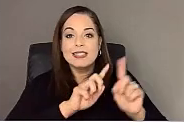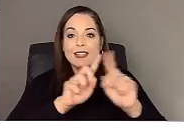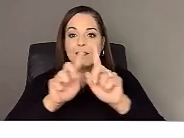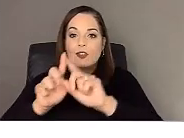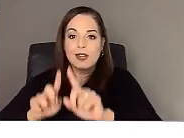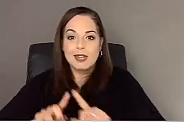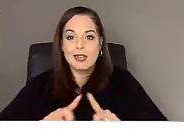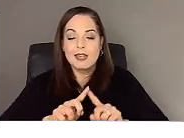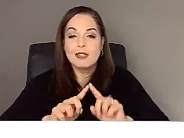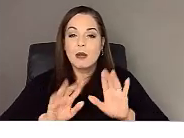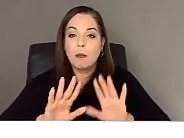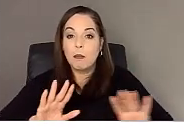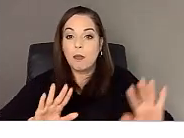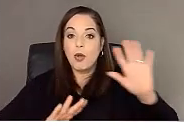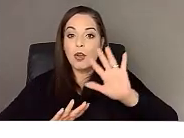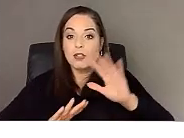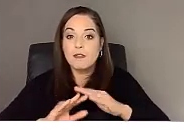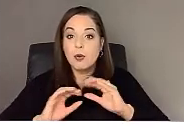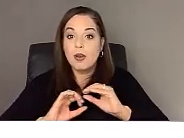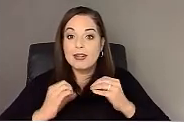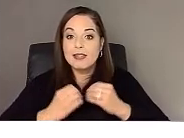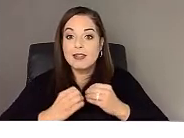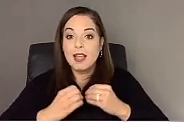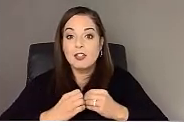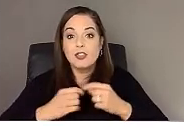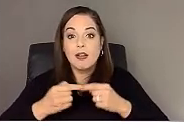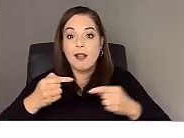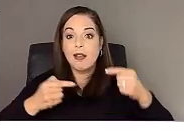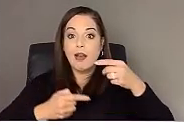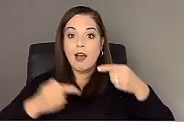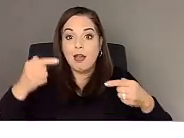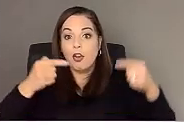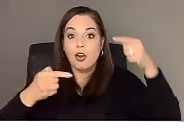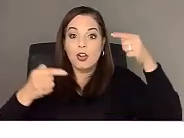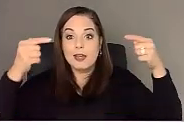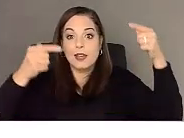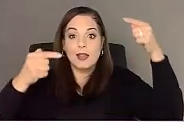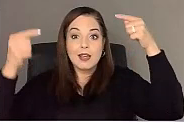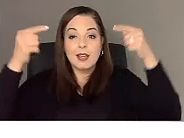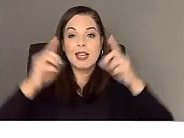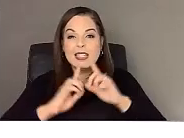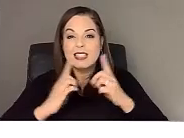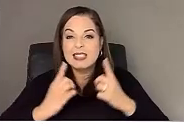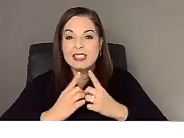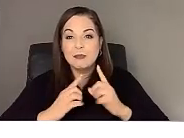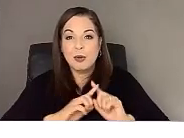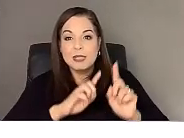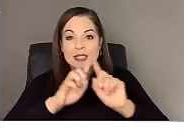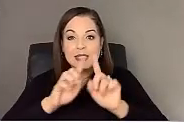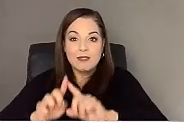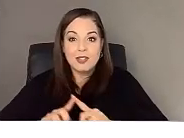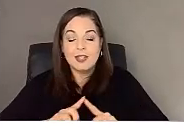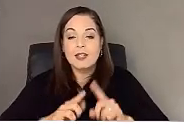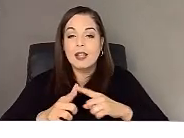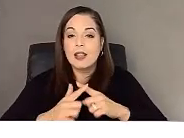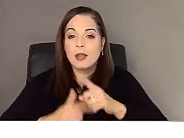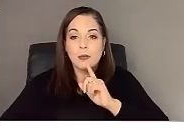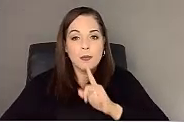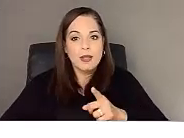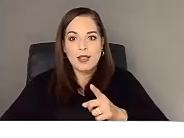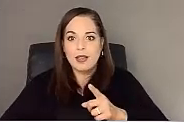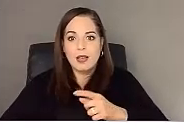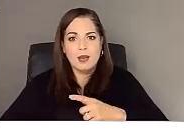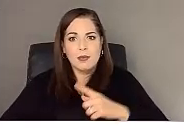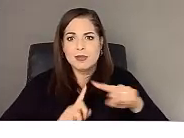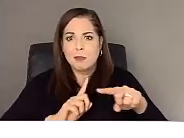different parts of the organizational hierarchy. We're in different departments, which was absolutely a